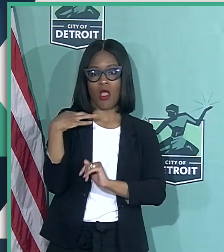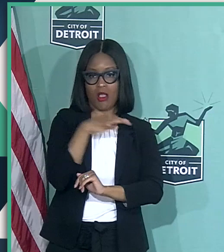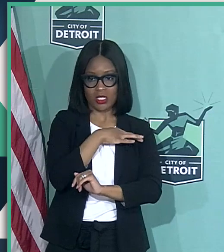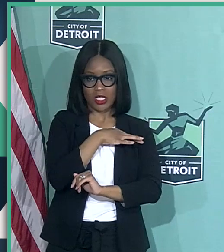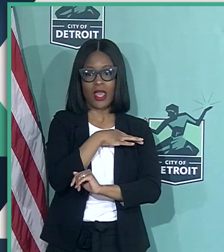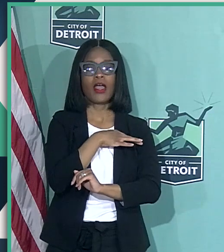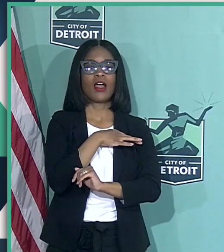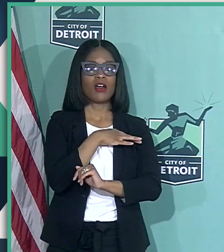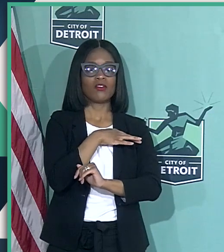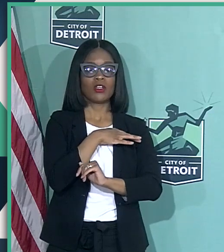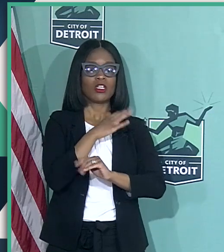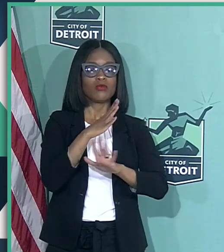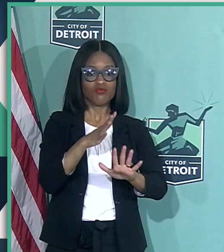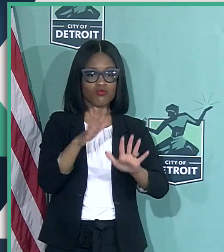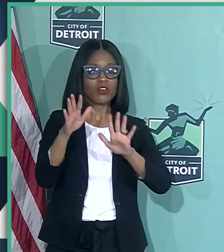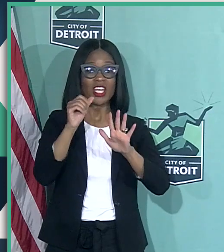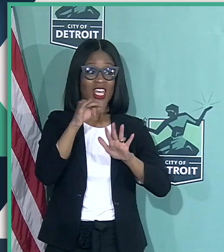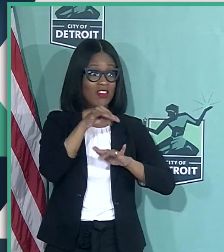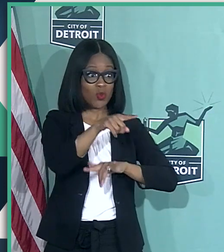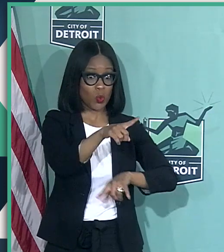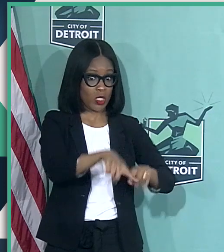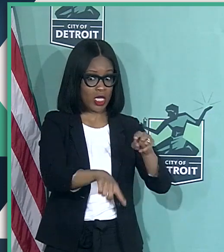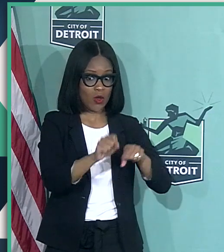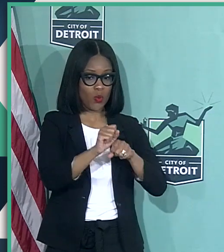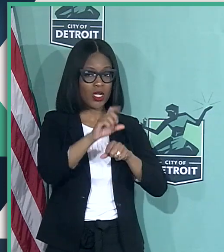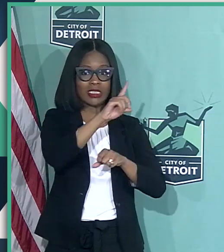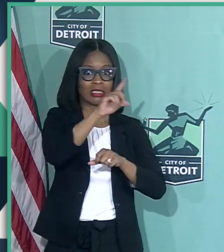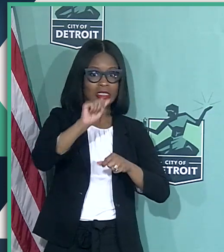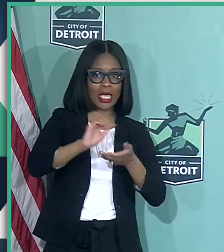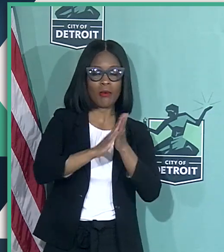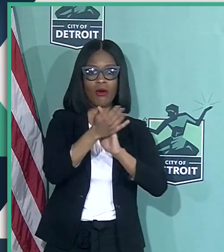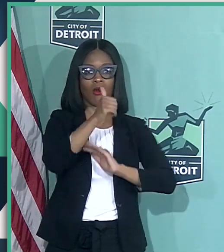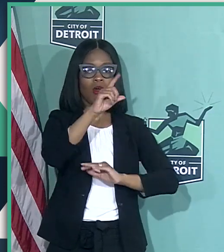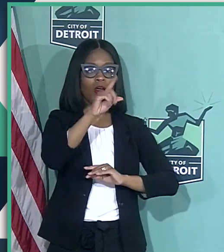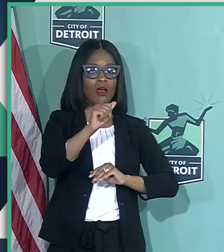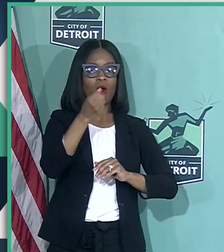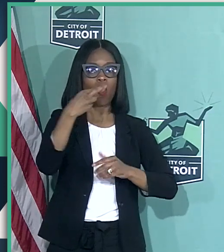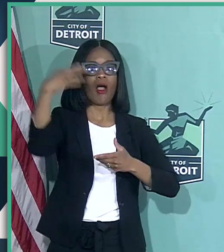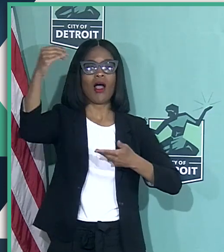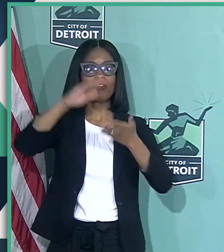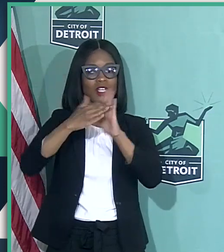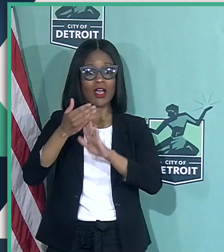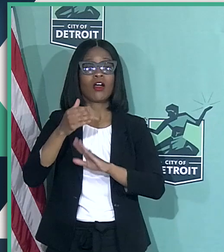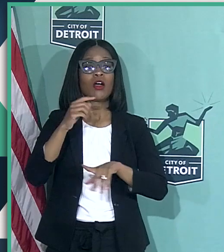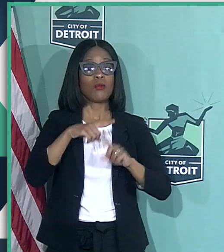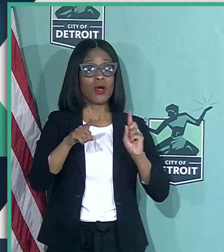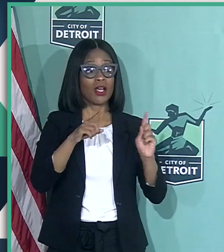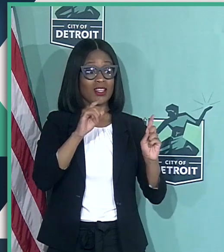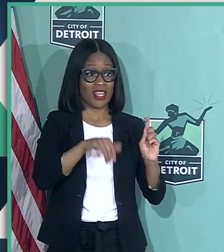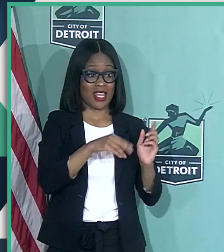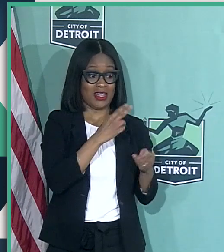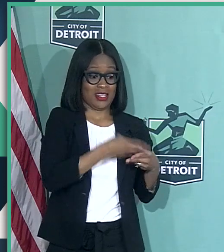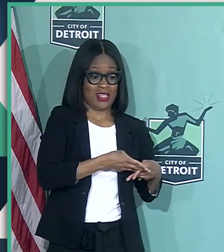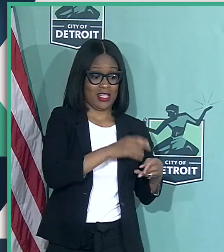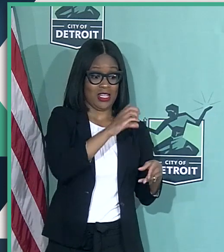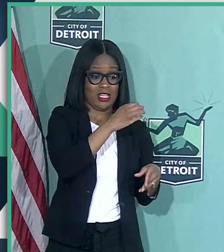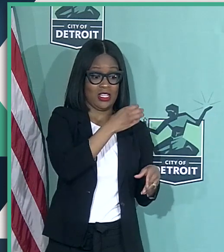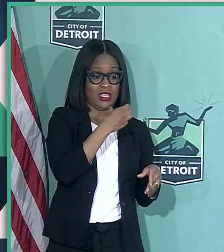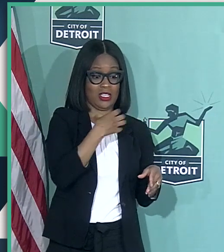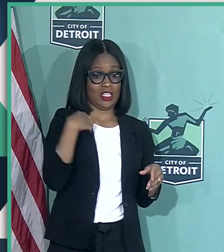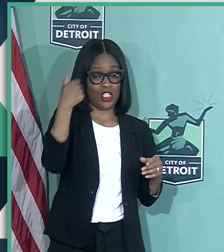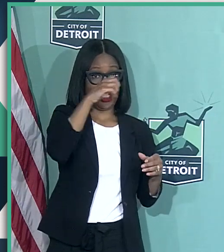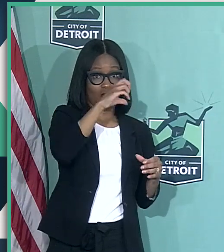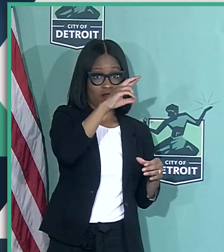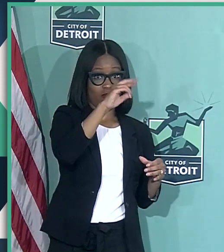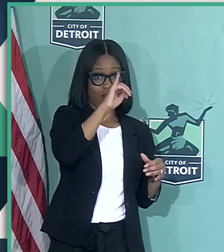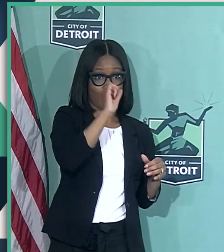the powers and duties of mayor if you are disabled or out of town. And so Chief Craig has had that document. When Chief Craig was